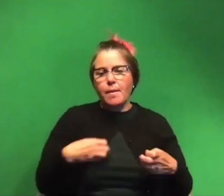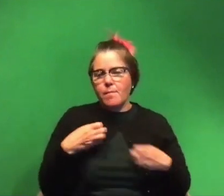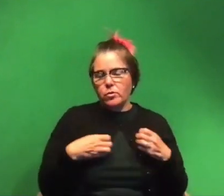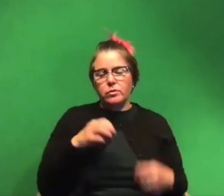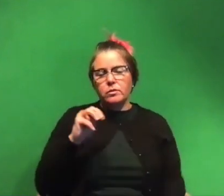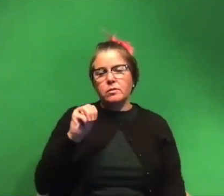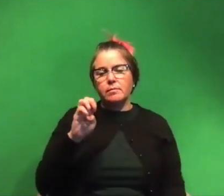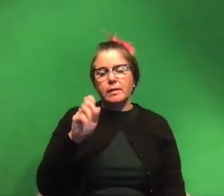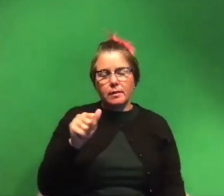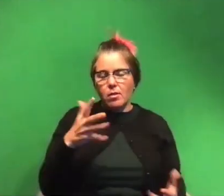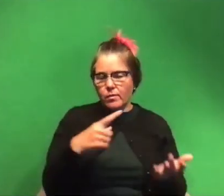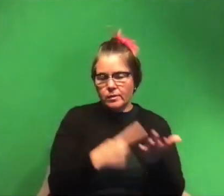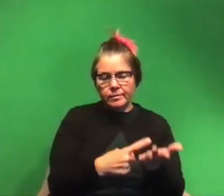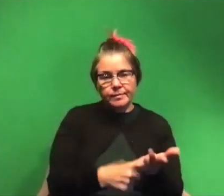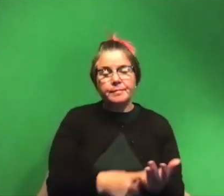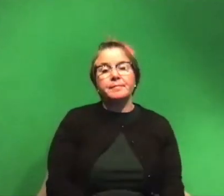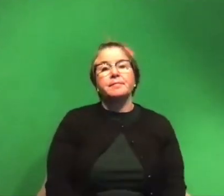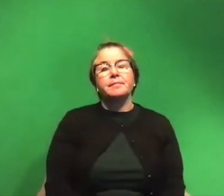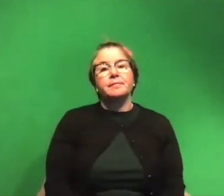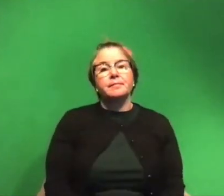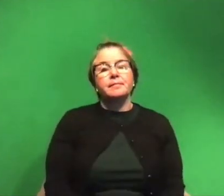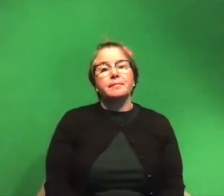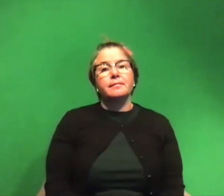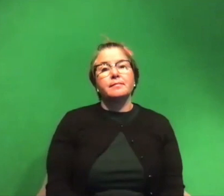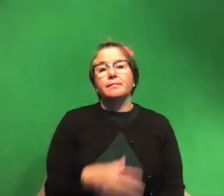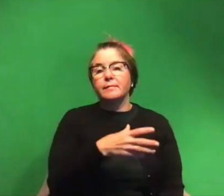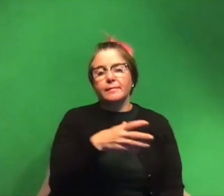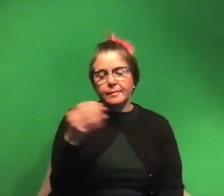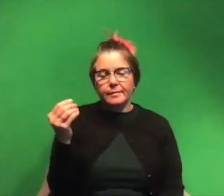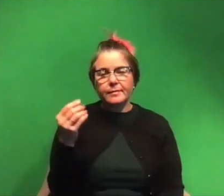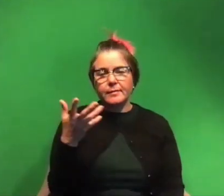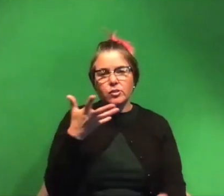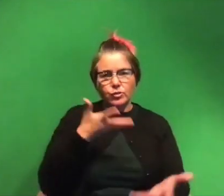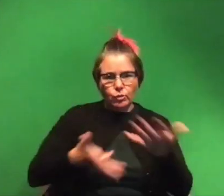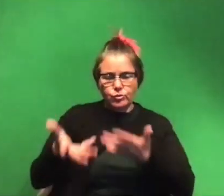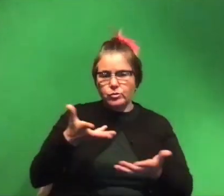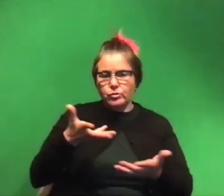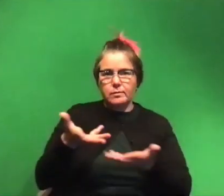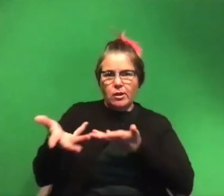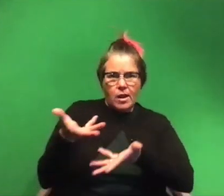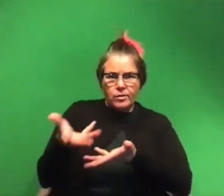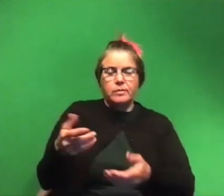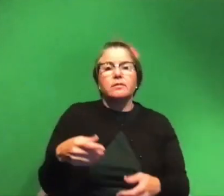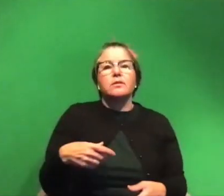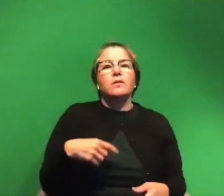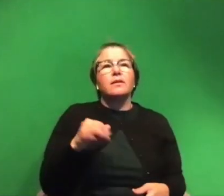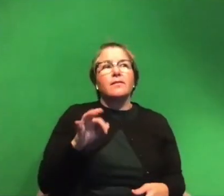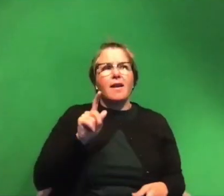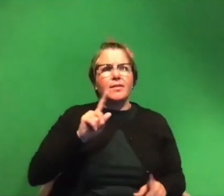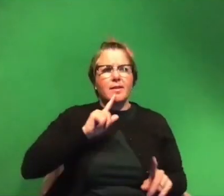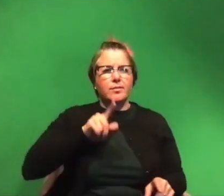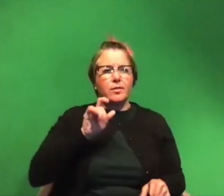that i was talking about um and just yeah a lot of social interaction so i think if i had to answer that question